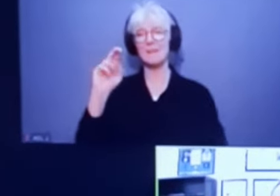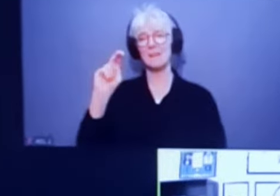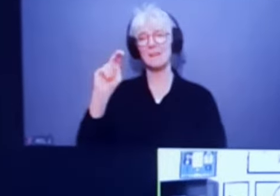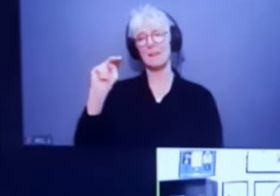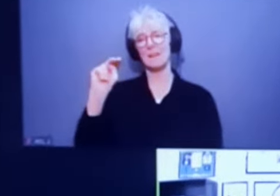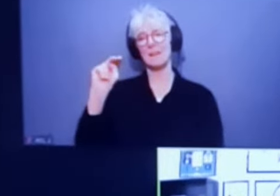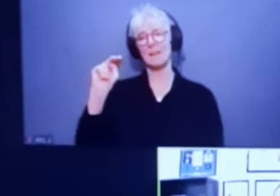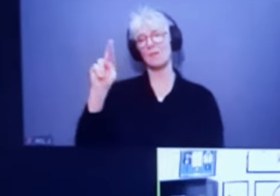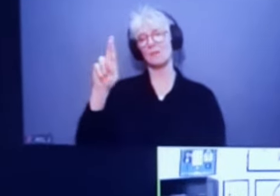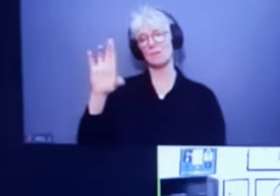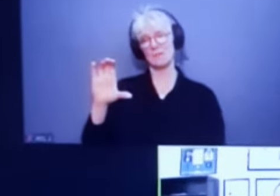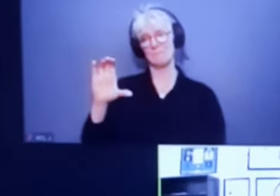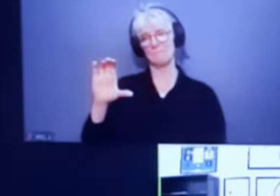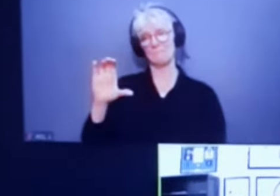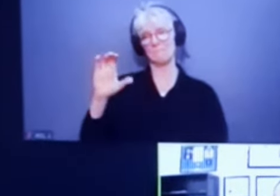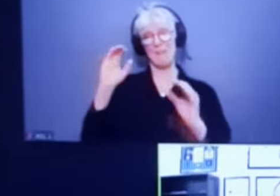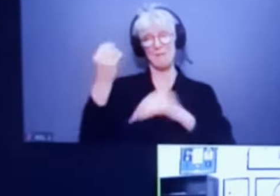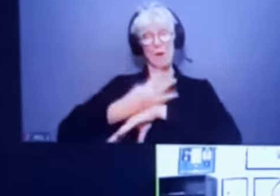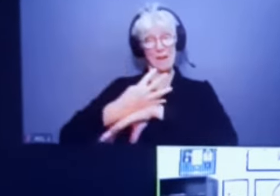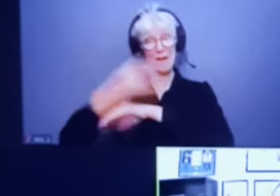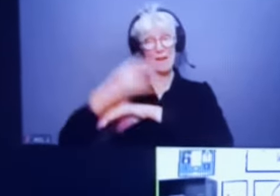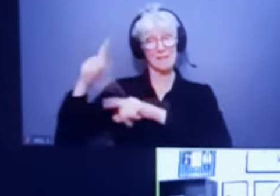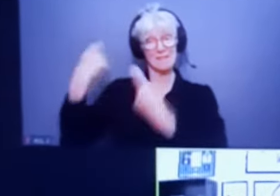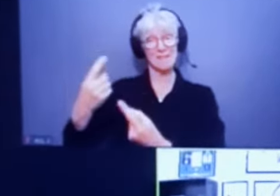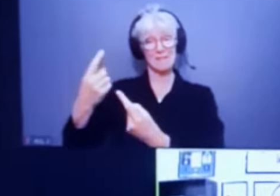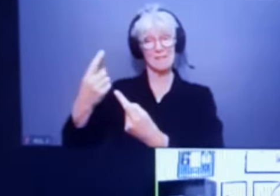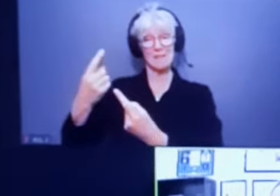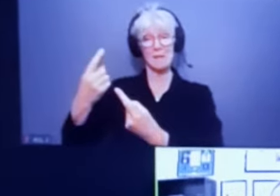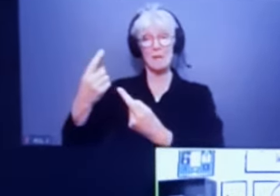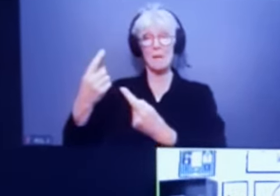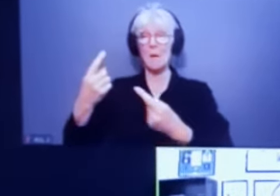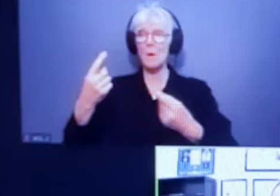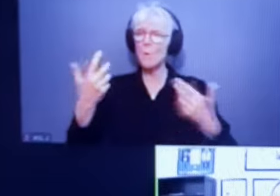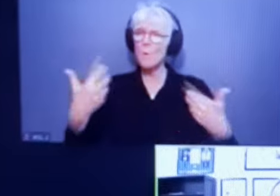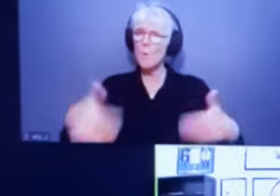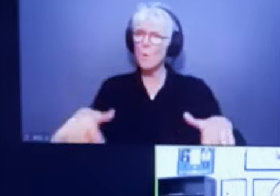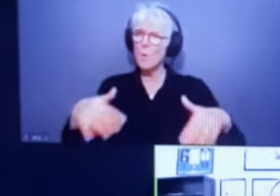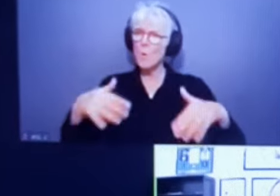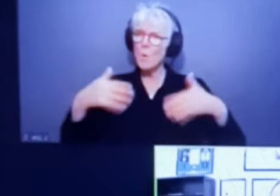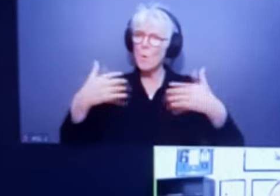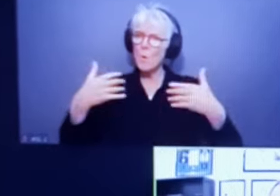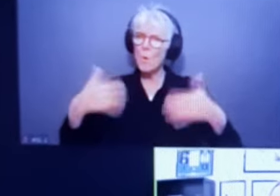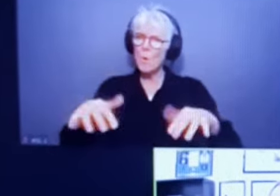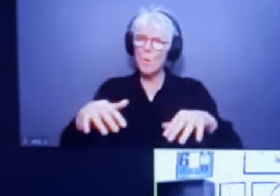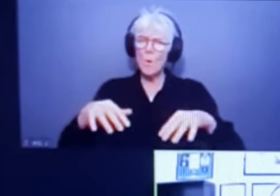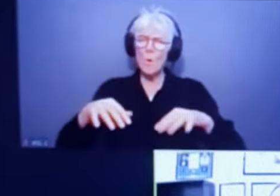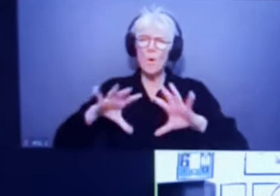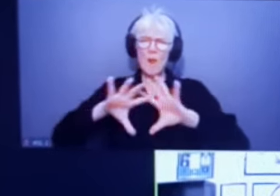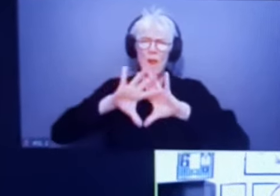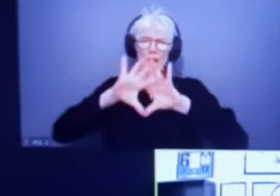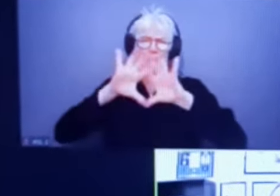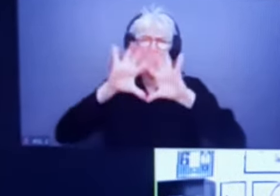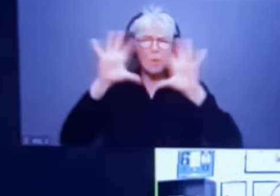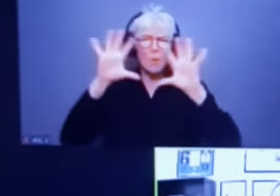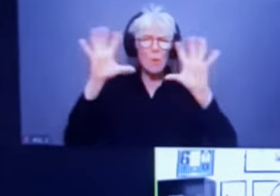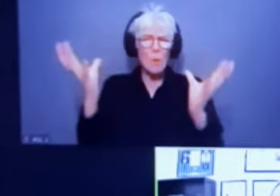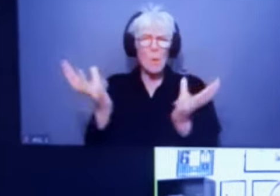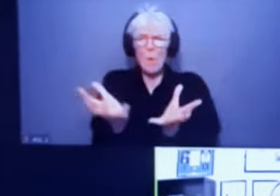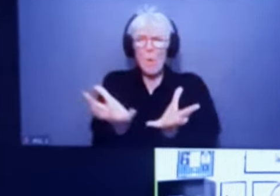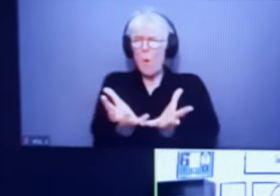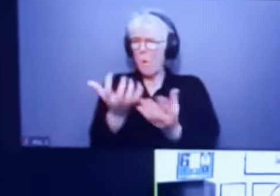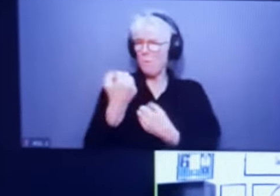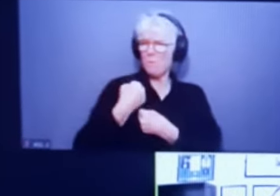Despite the fact that we have a global cause, national protest, tens of thousands of